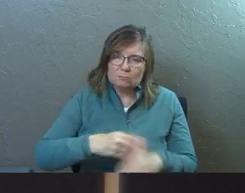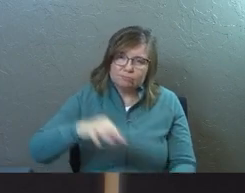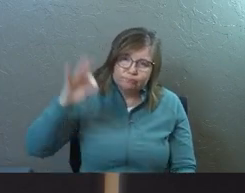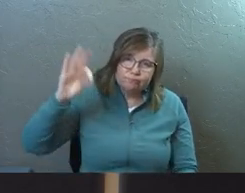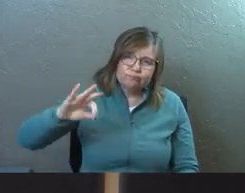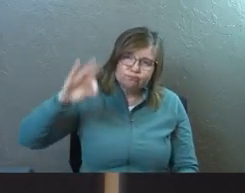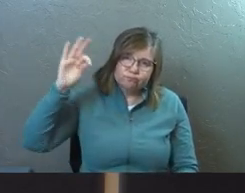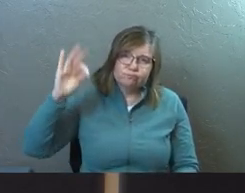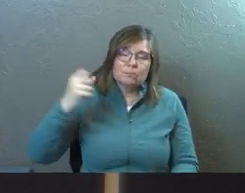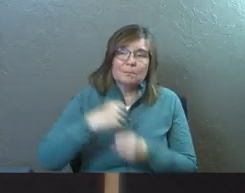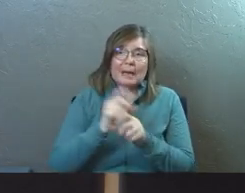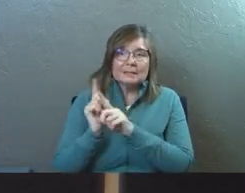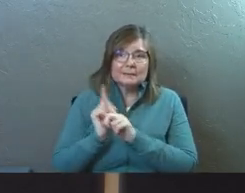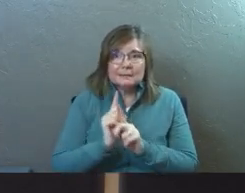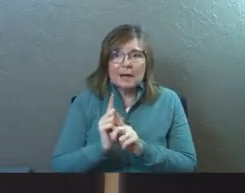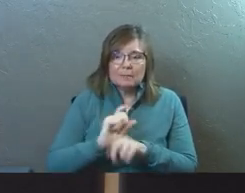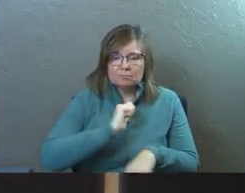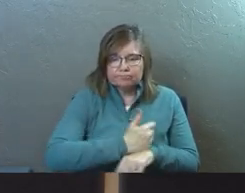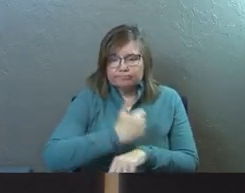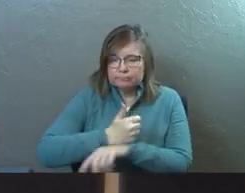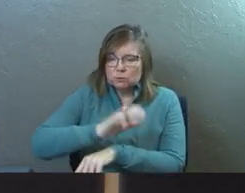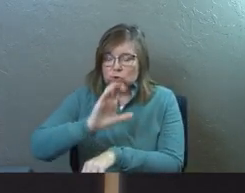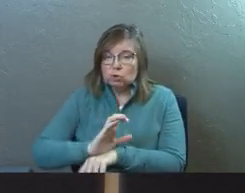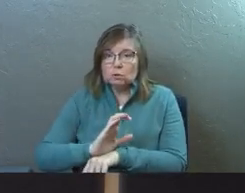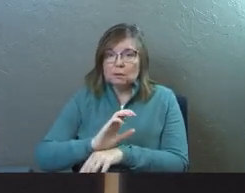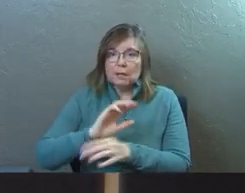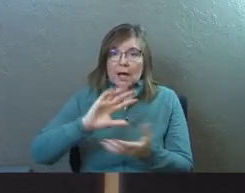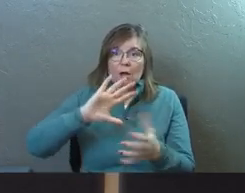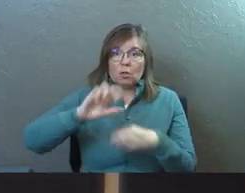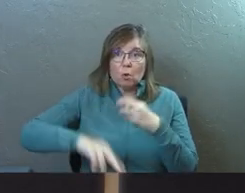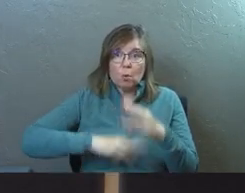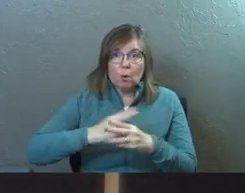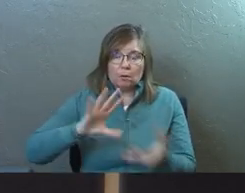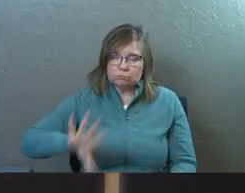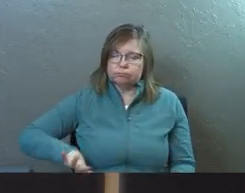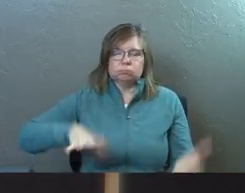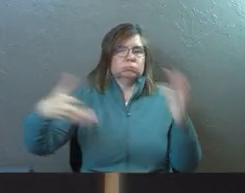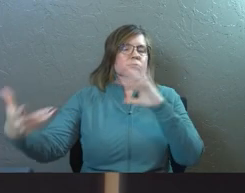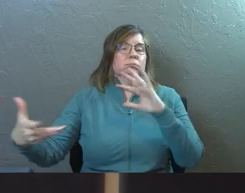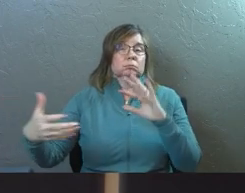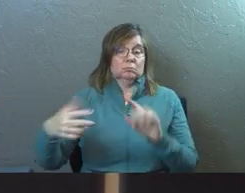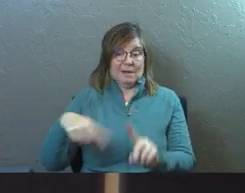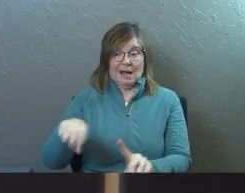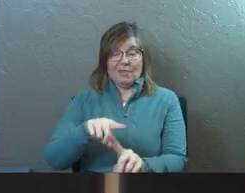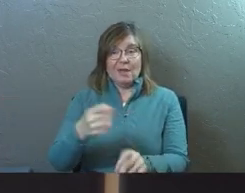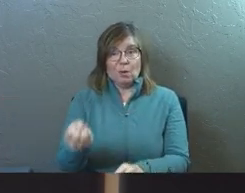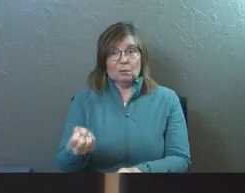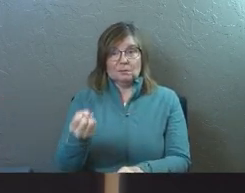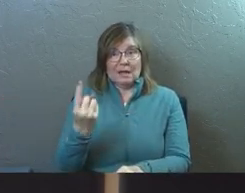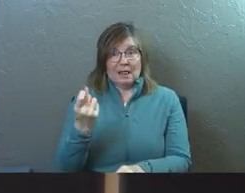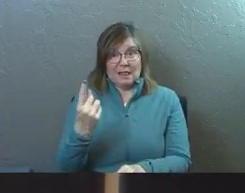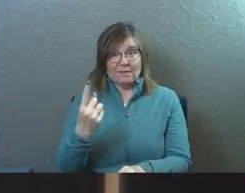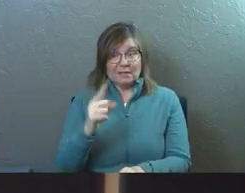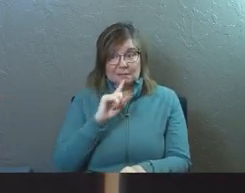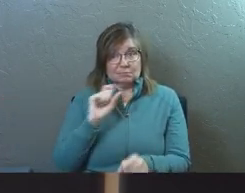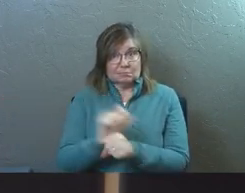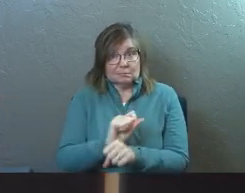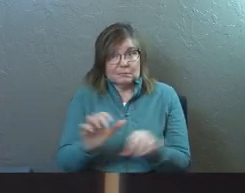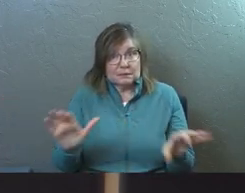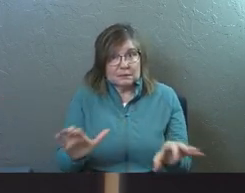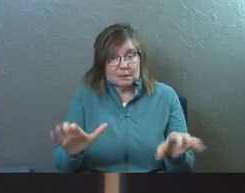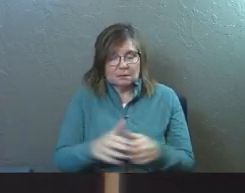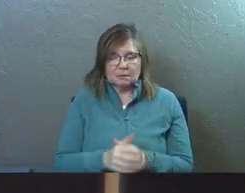the gospel. And make disciples and make churches and turn the world upside down. And they did. And Acts